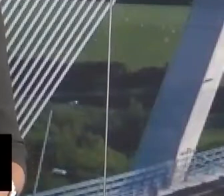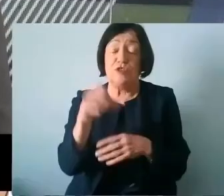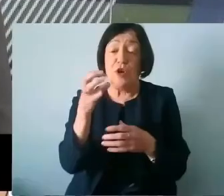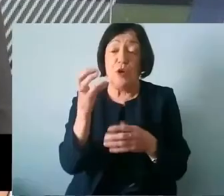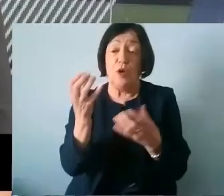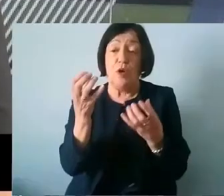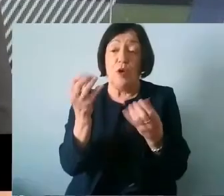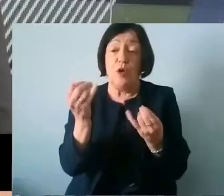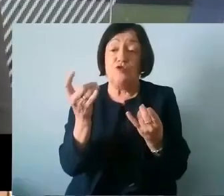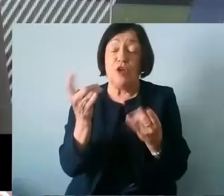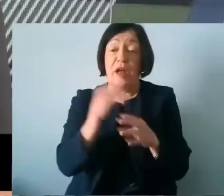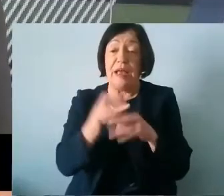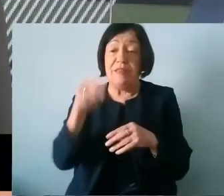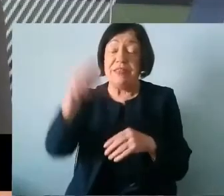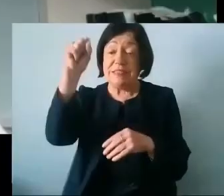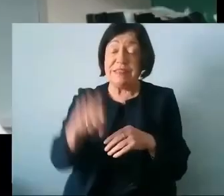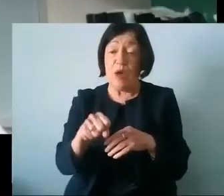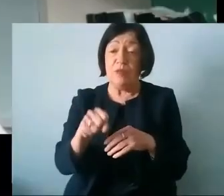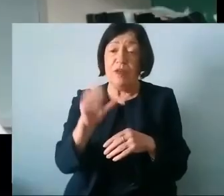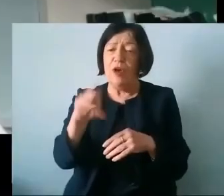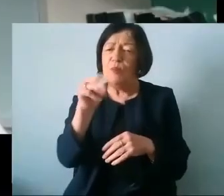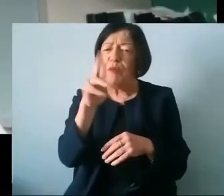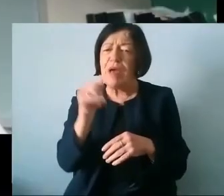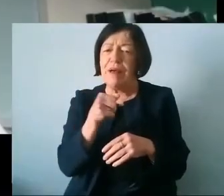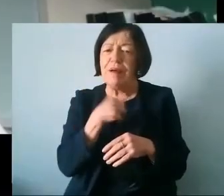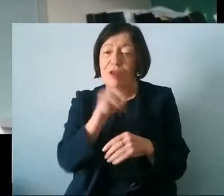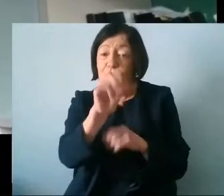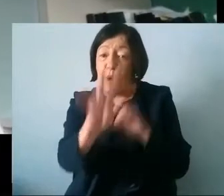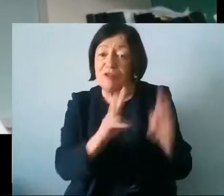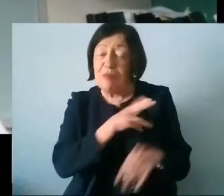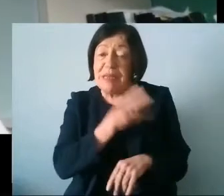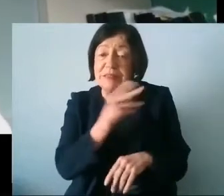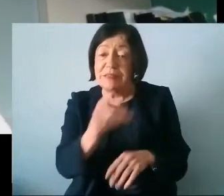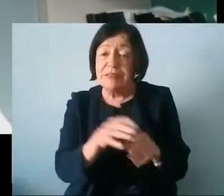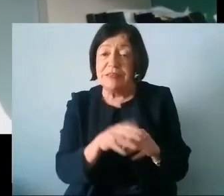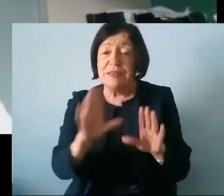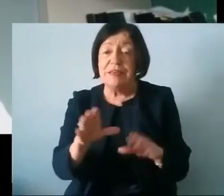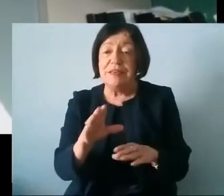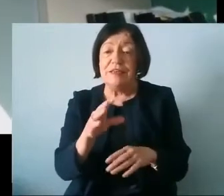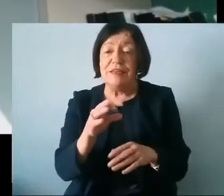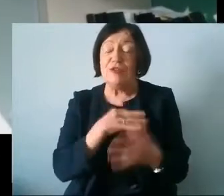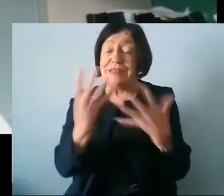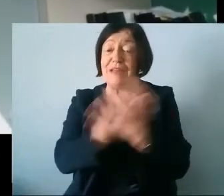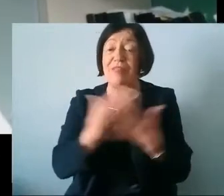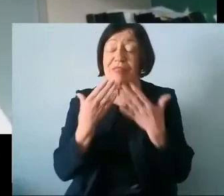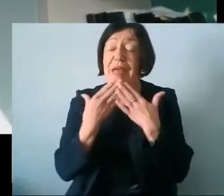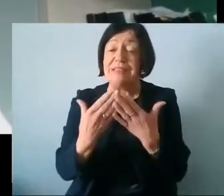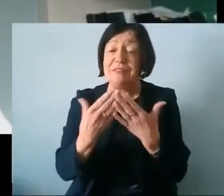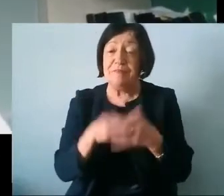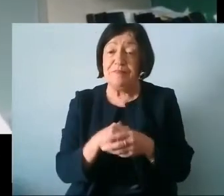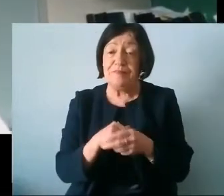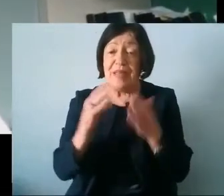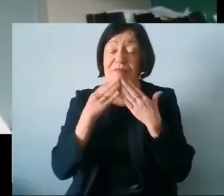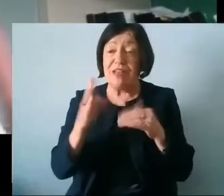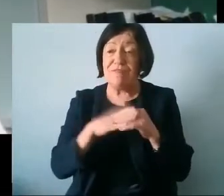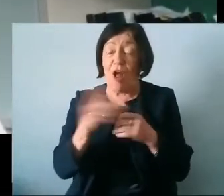in the south and so Maria we'll come to you for your question please. Great evening thanks very much and thanks for the